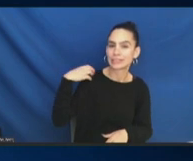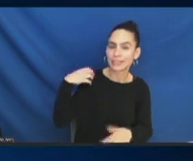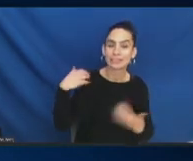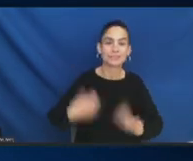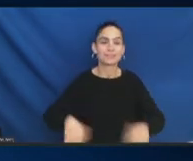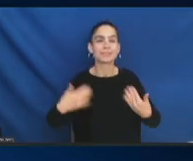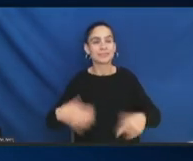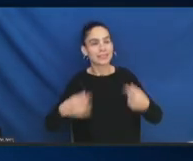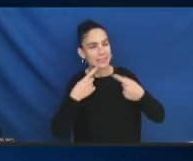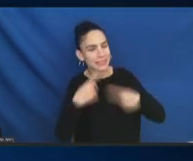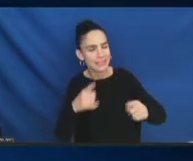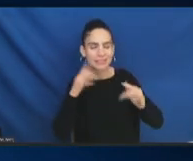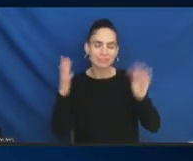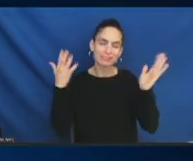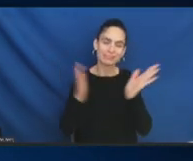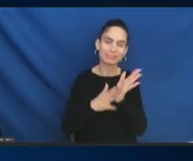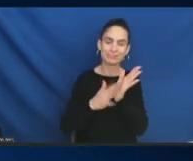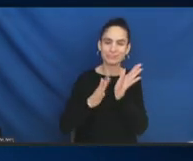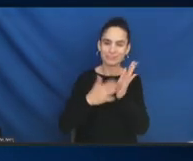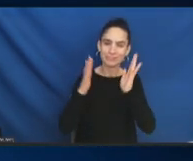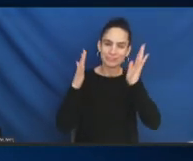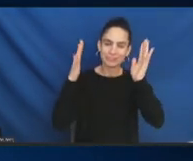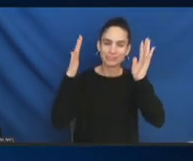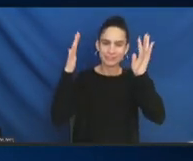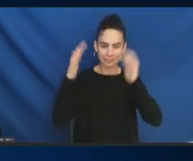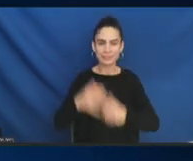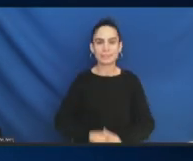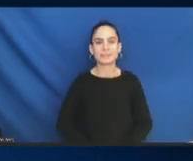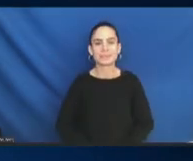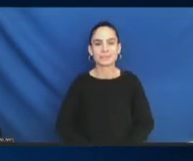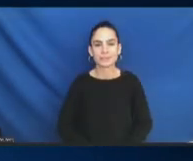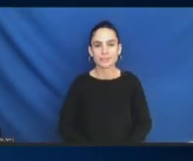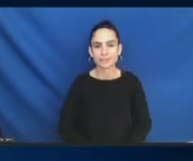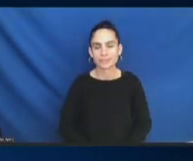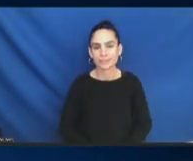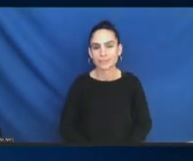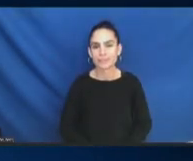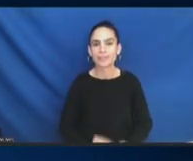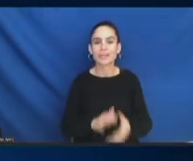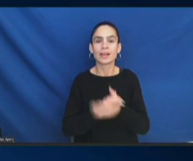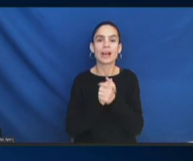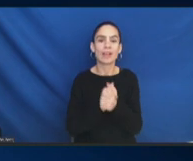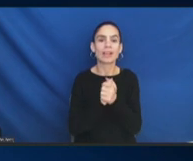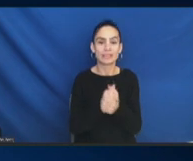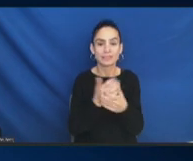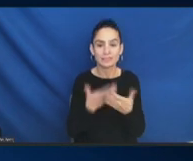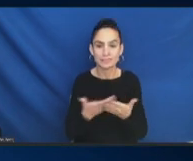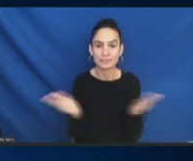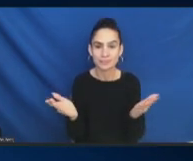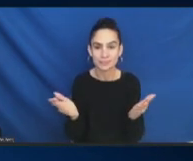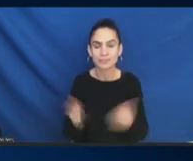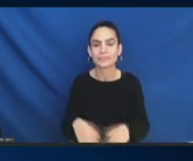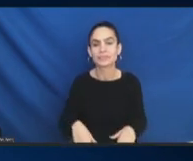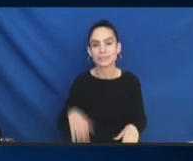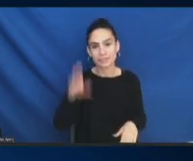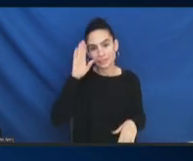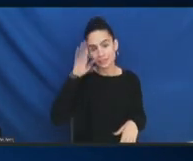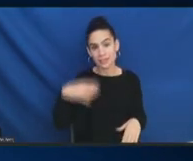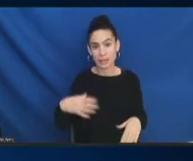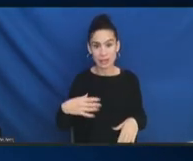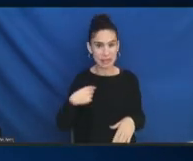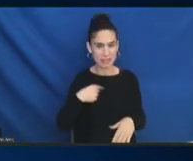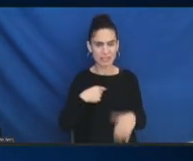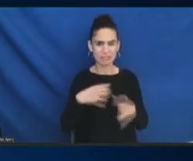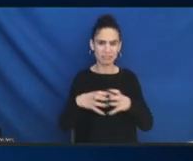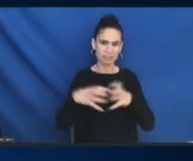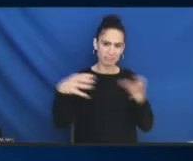So, no. Kudos, everyone. I think we have a lot of work ahead of us. So, what I would suggest as we